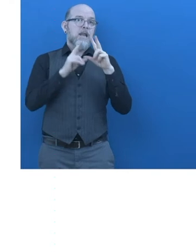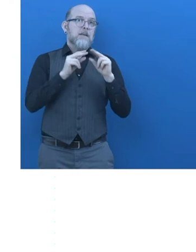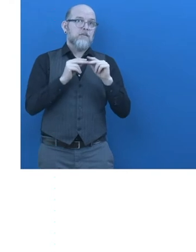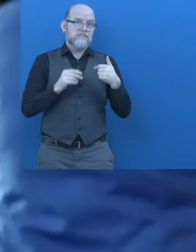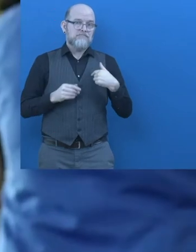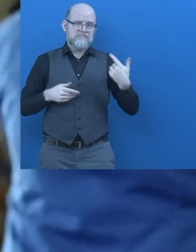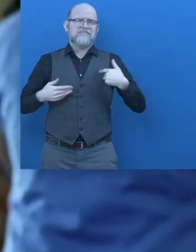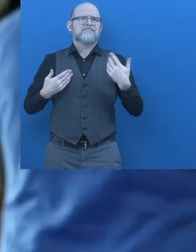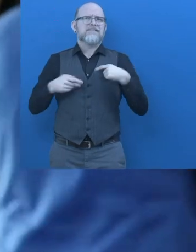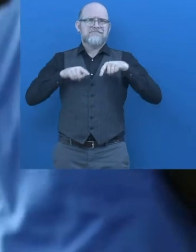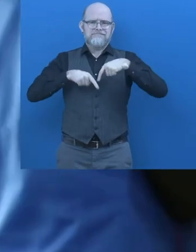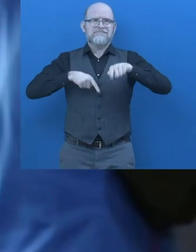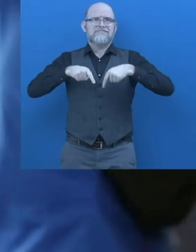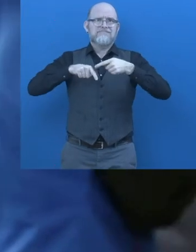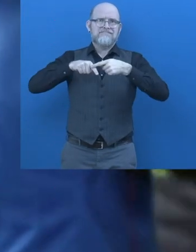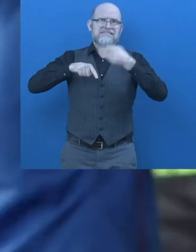Okay.